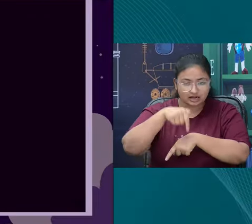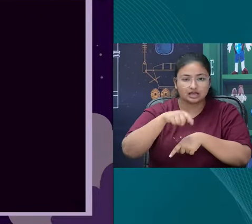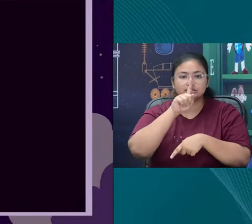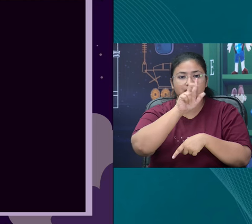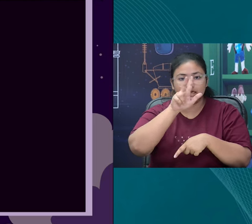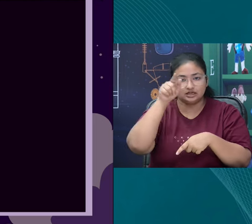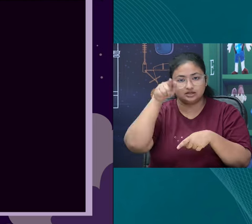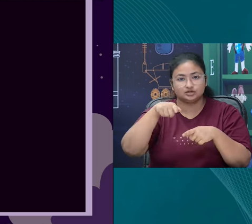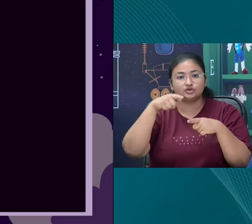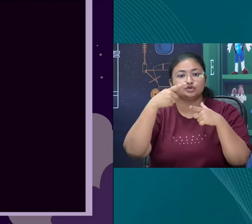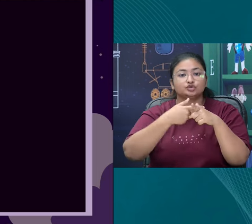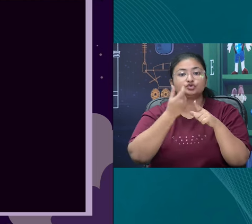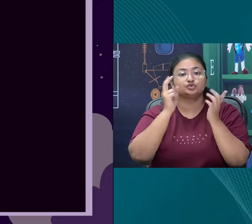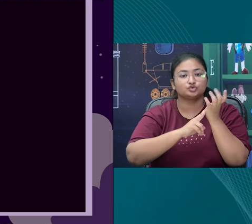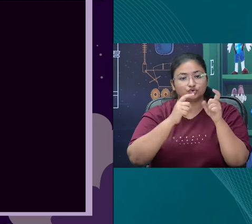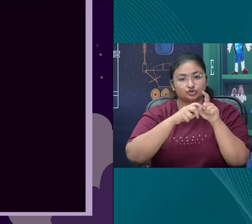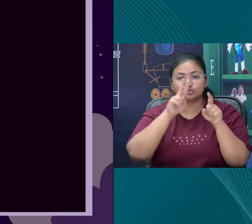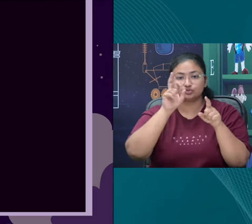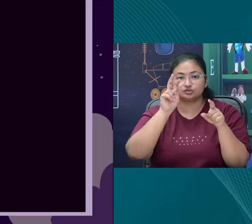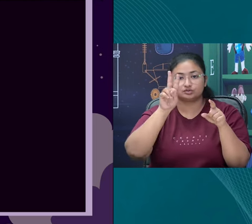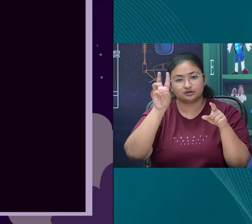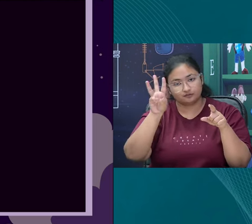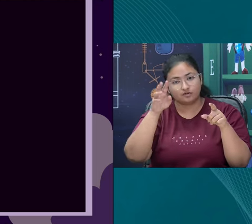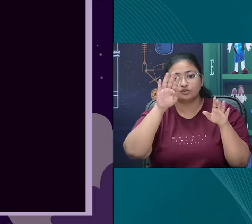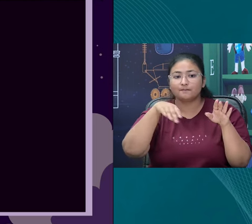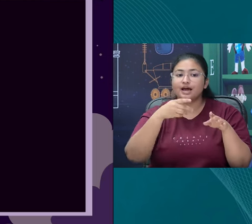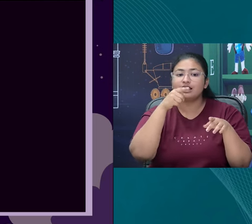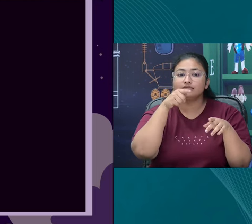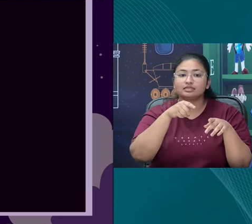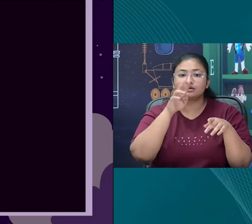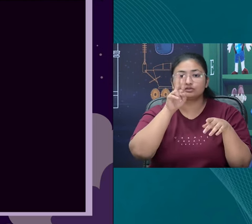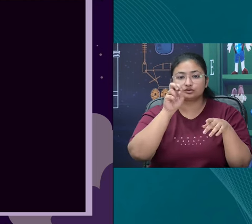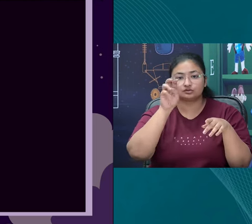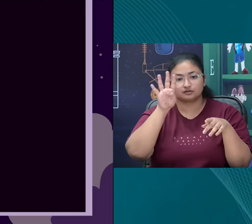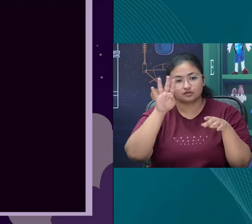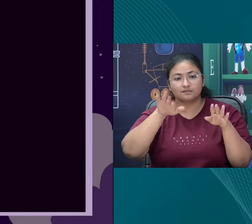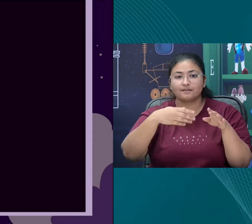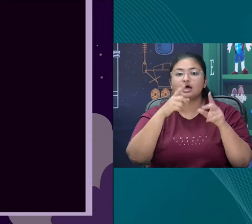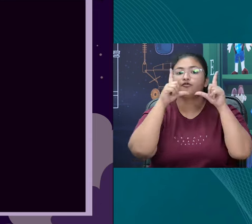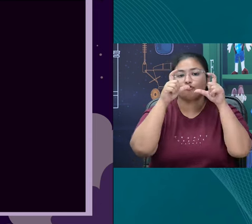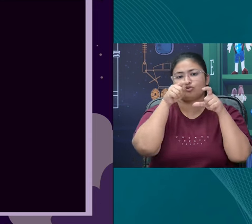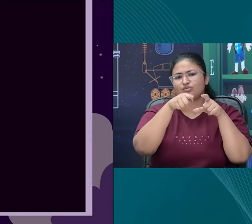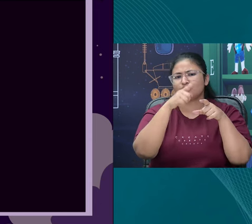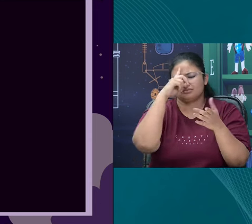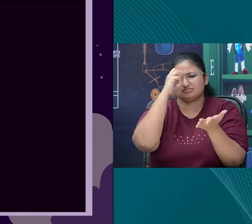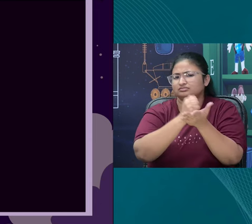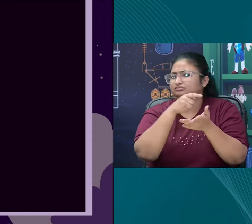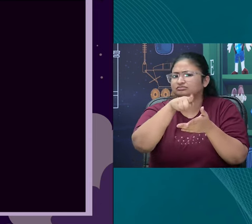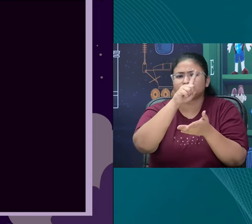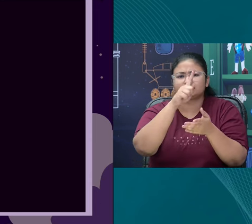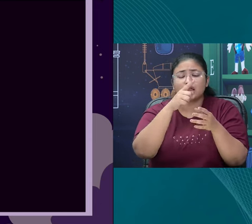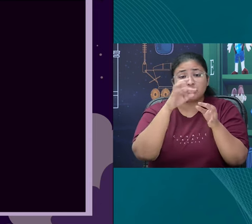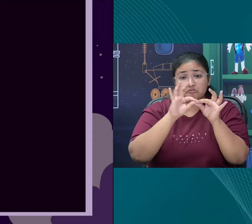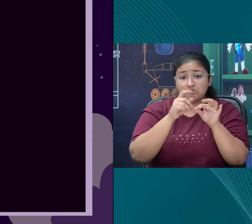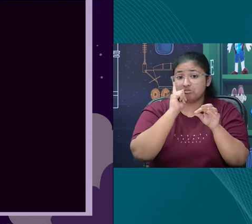2024 followed by a photograph of yours which is optional. It is not mandatory. Either you can put it or